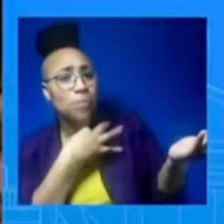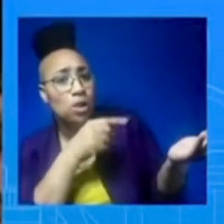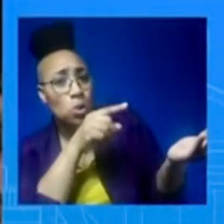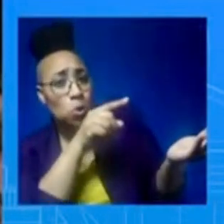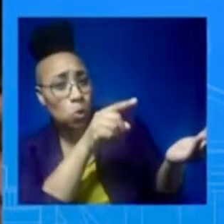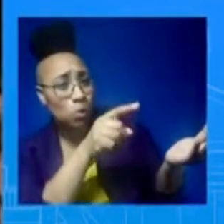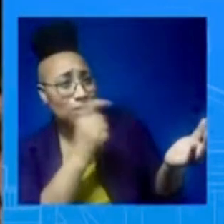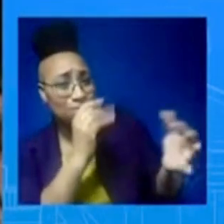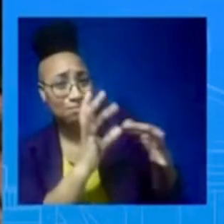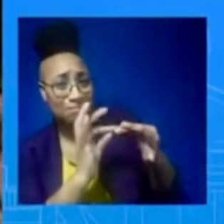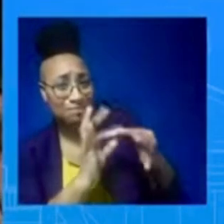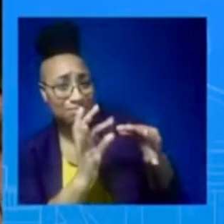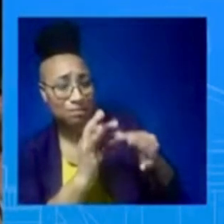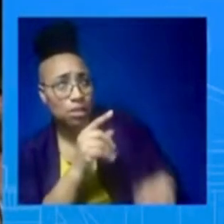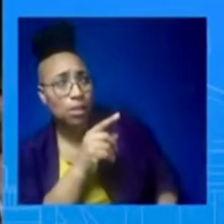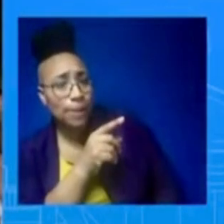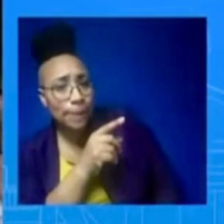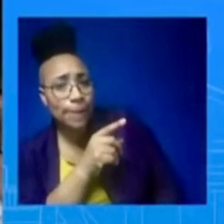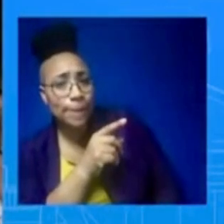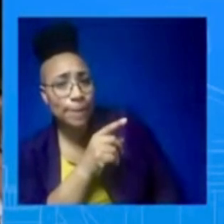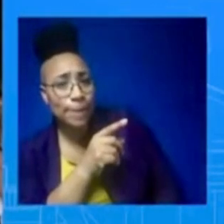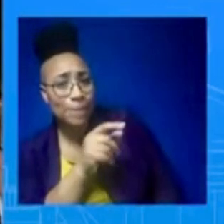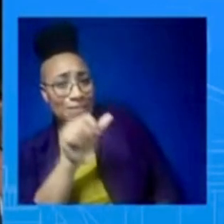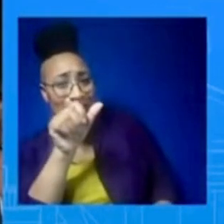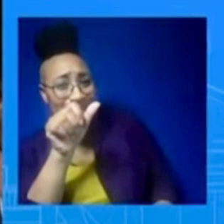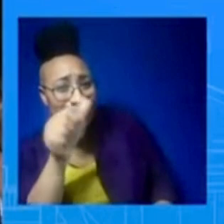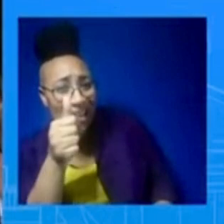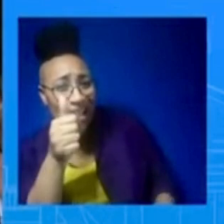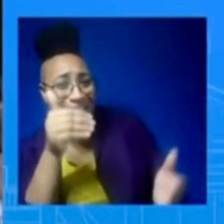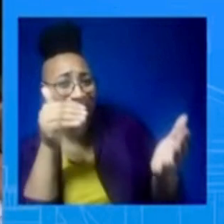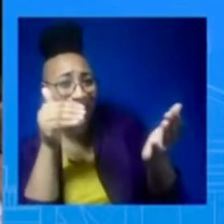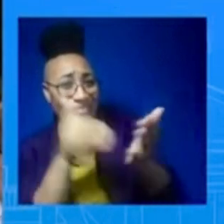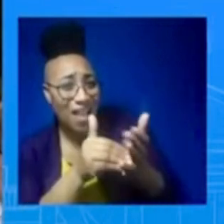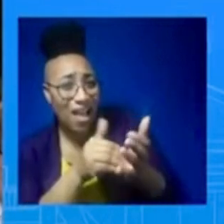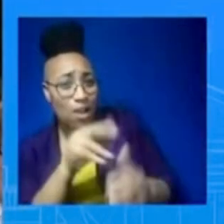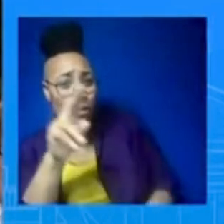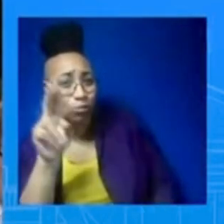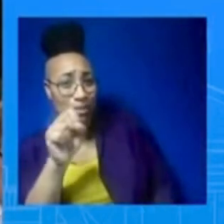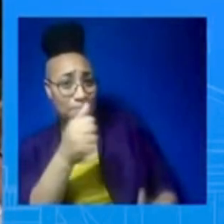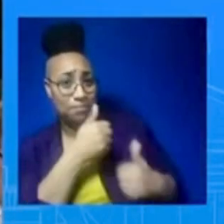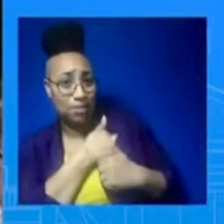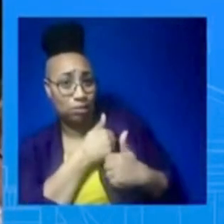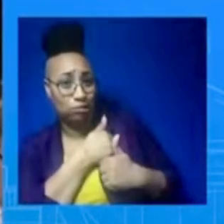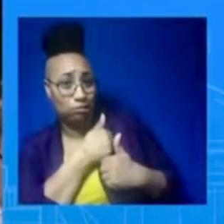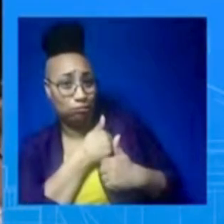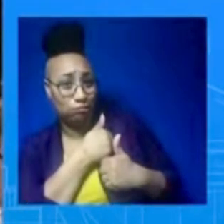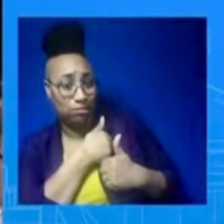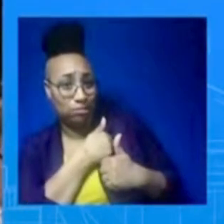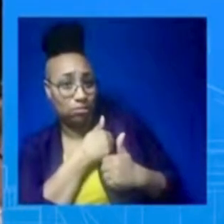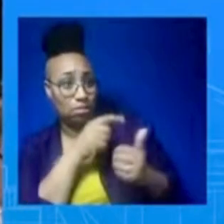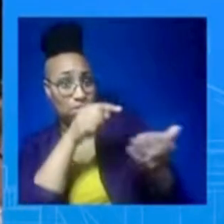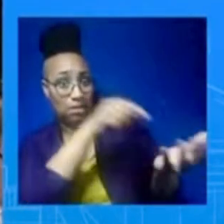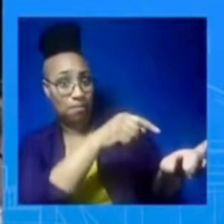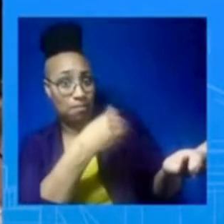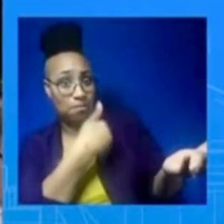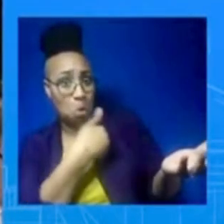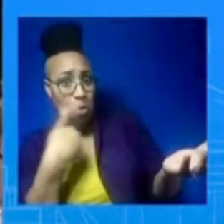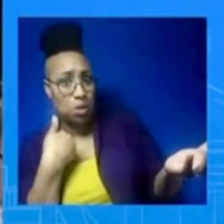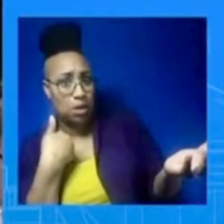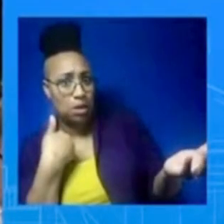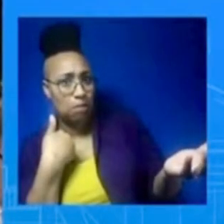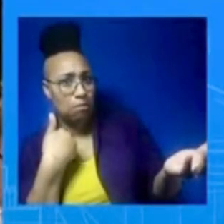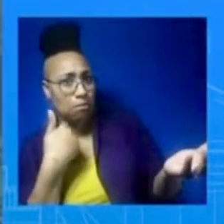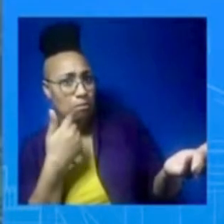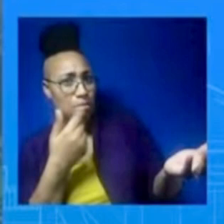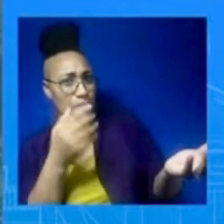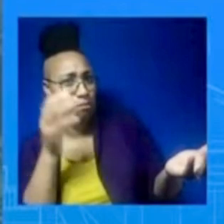,000 U.S. troops in Poland. Why there's no meeting with the troops on President Biden's schedule? The